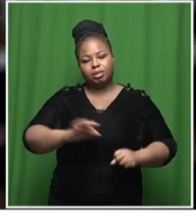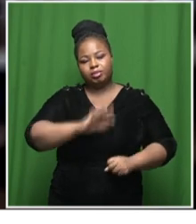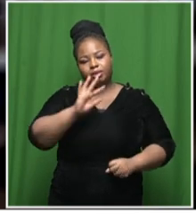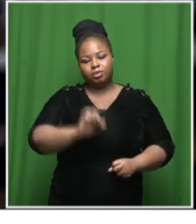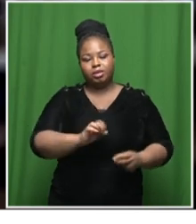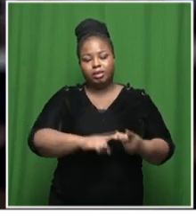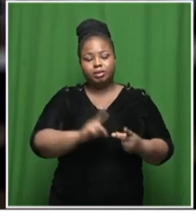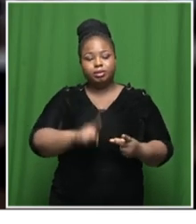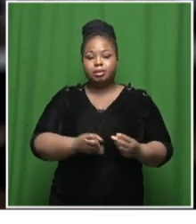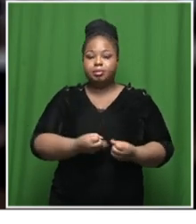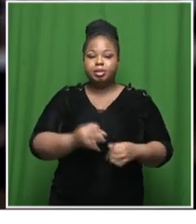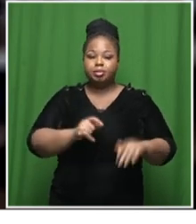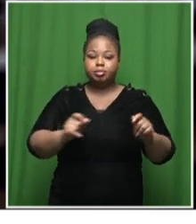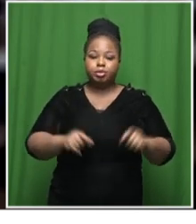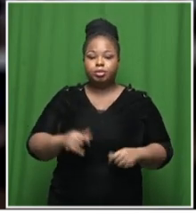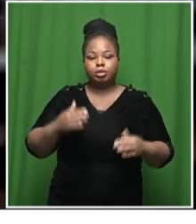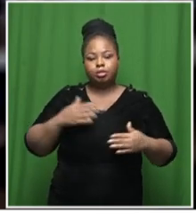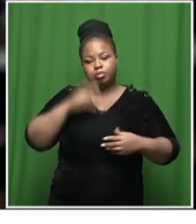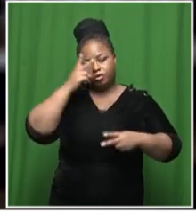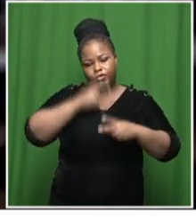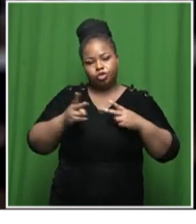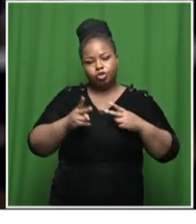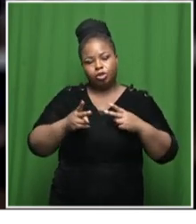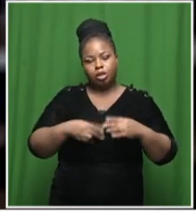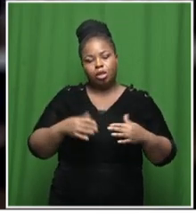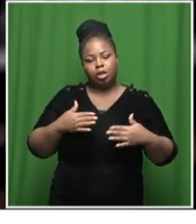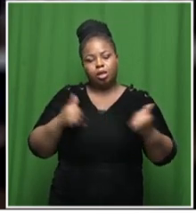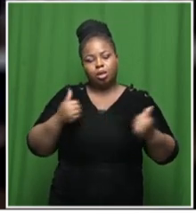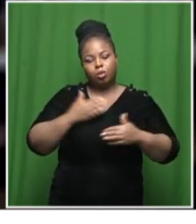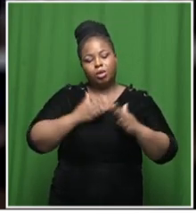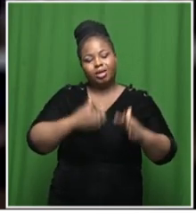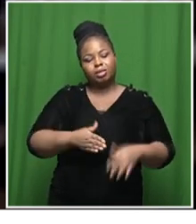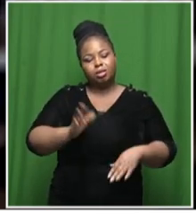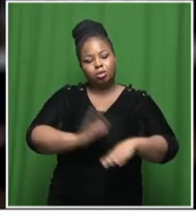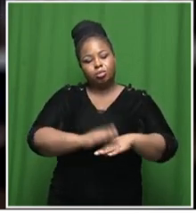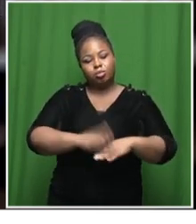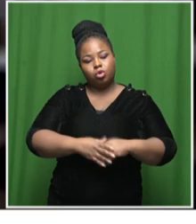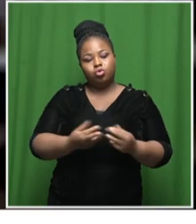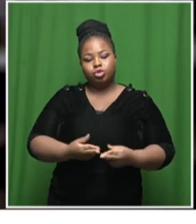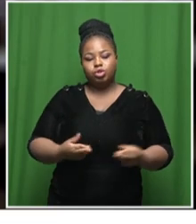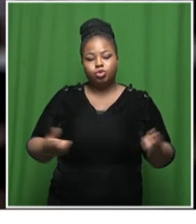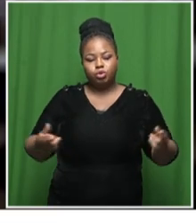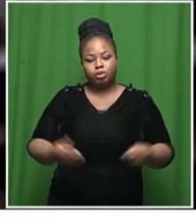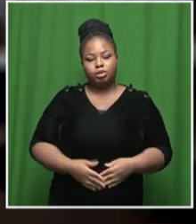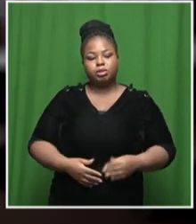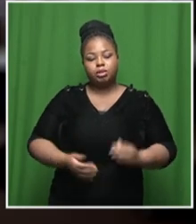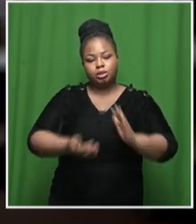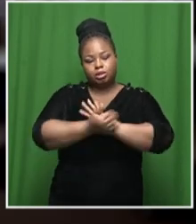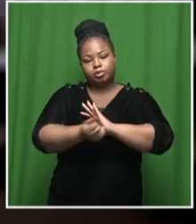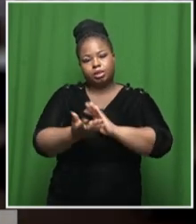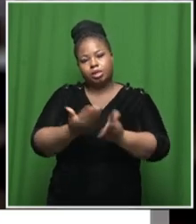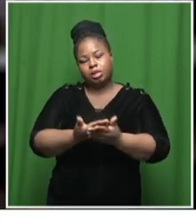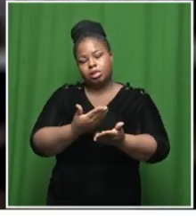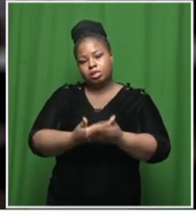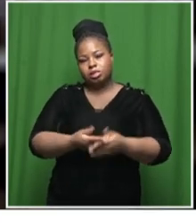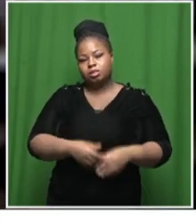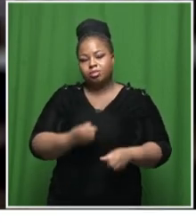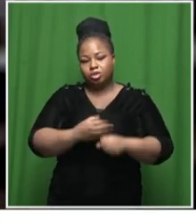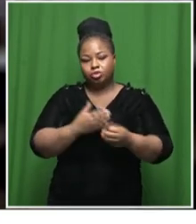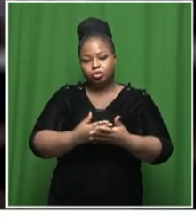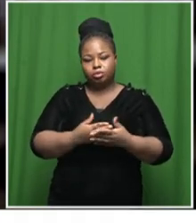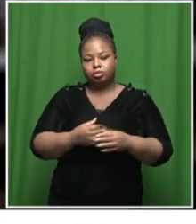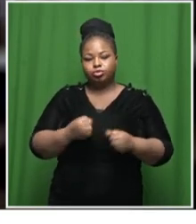produce thousands more professional health workers and for increased mobilization of resources and capabilities to strengthen